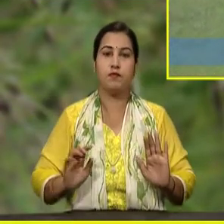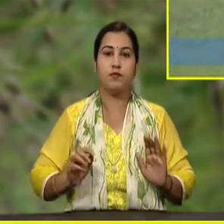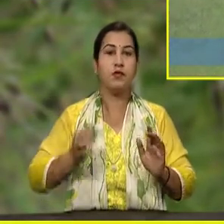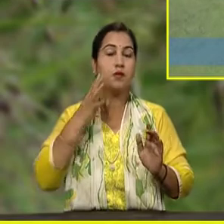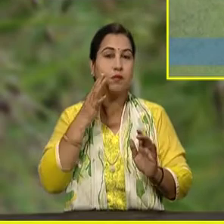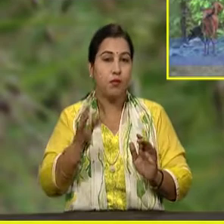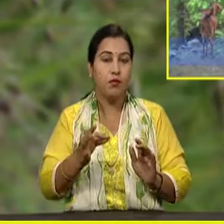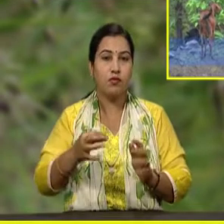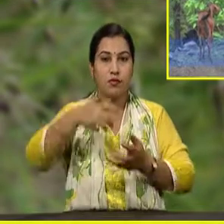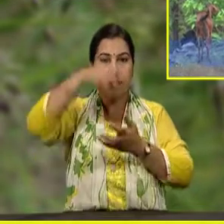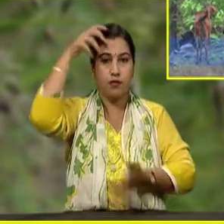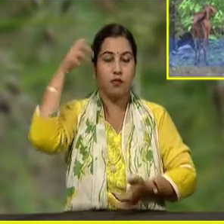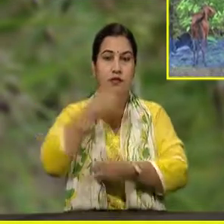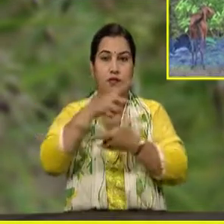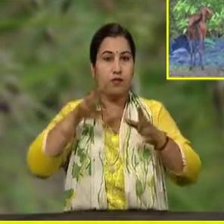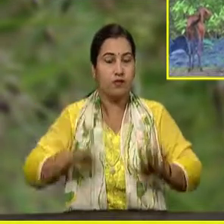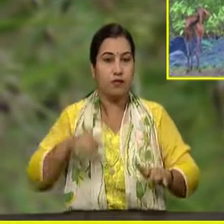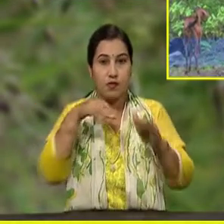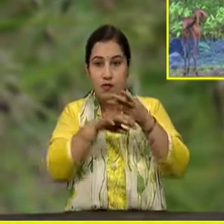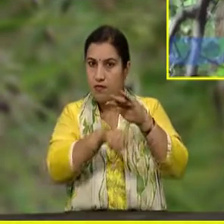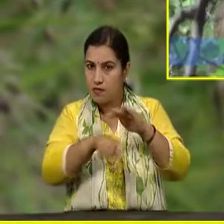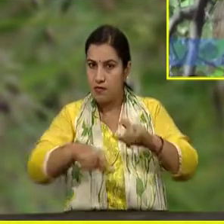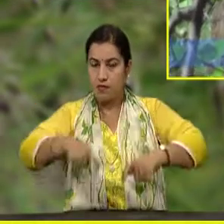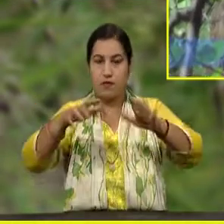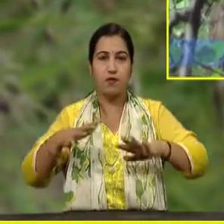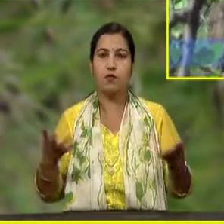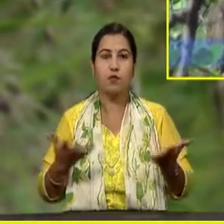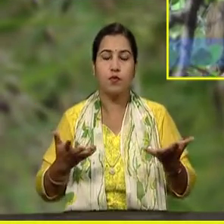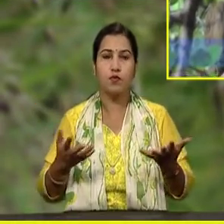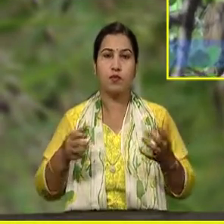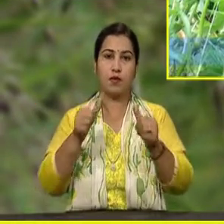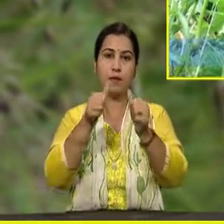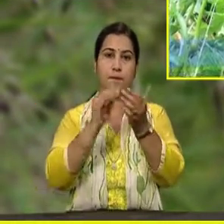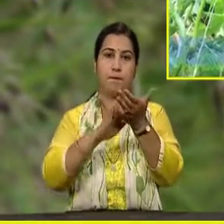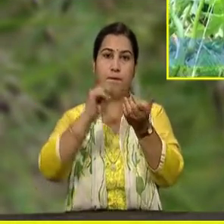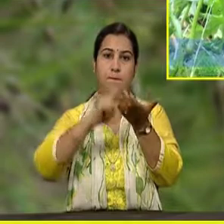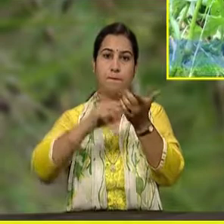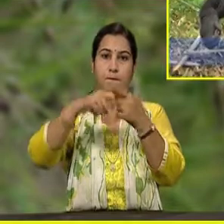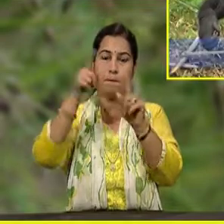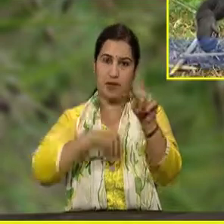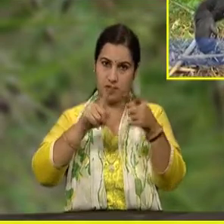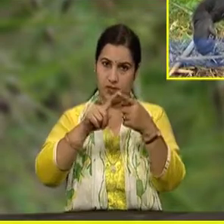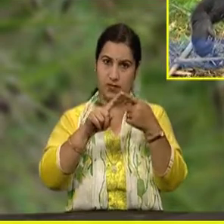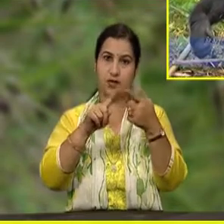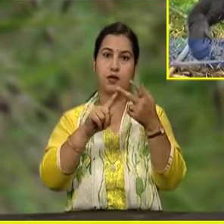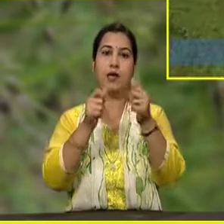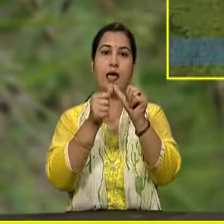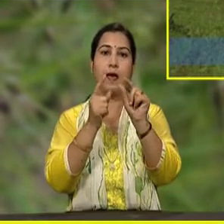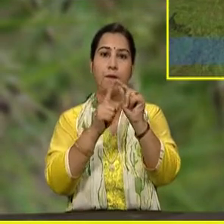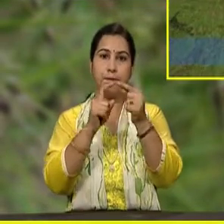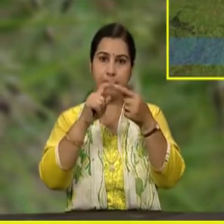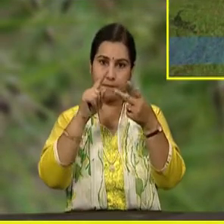animals living in the rainforests are monkeys, apes, gorillas,